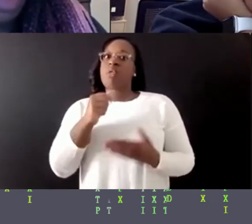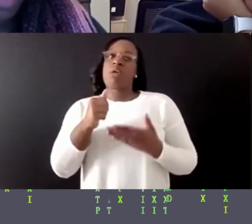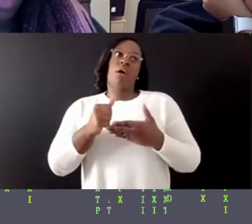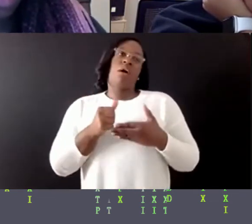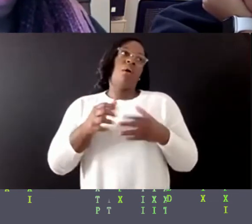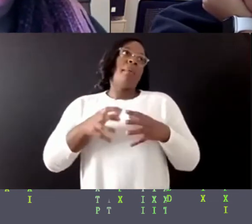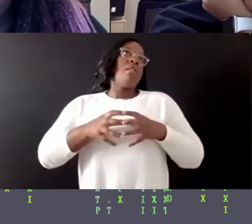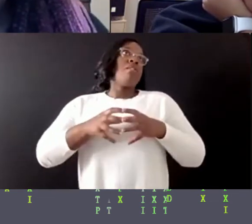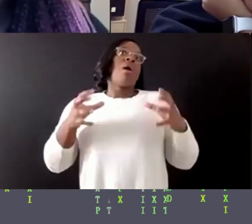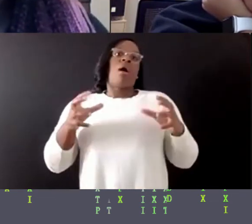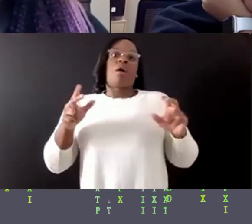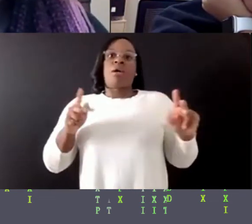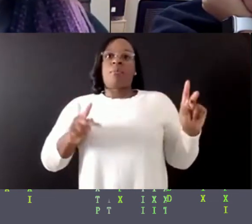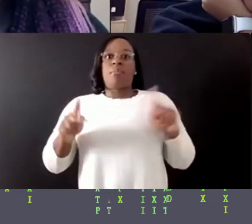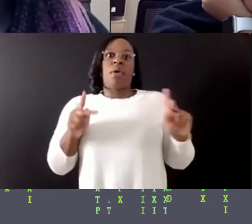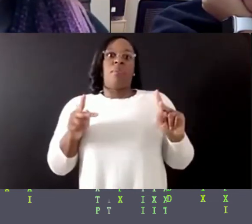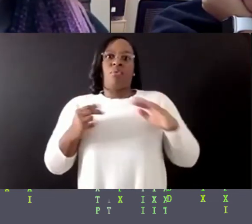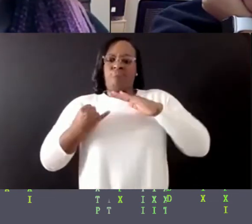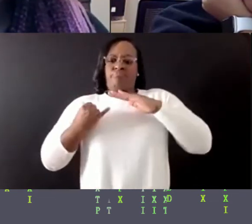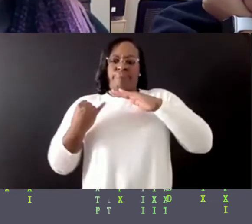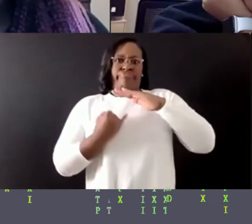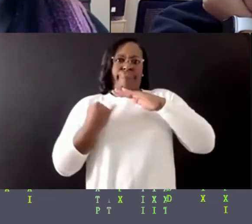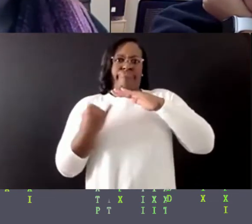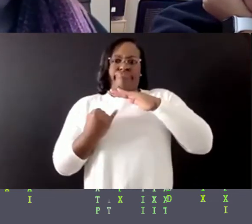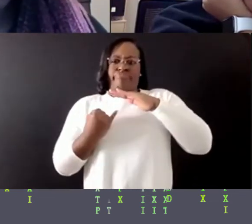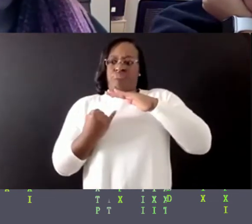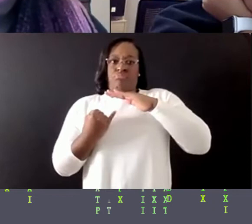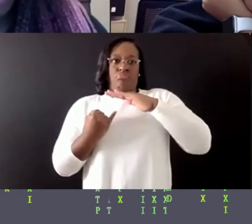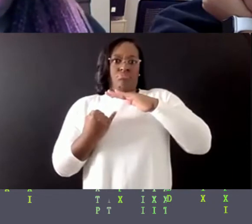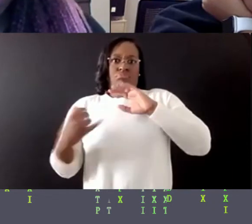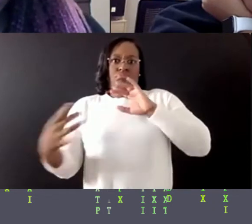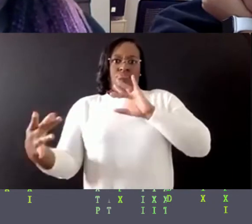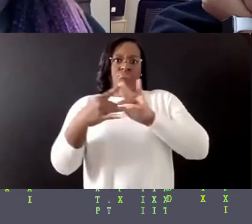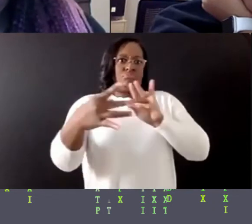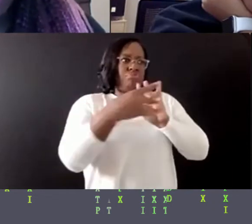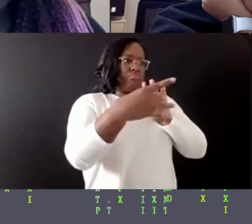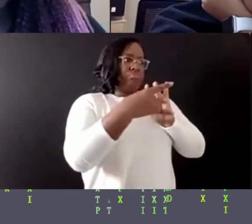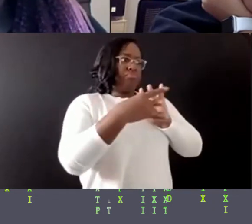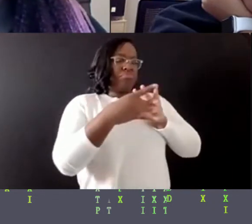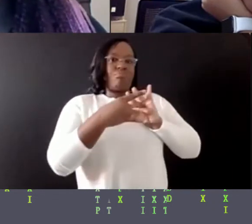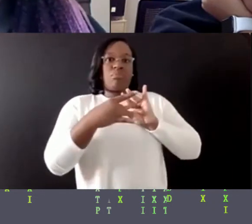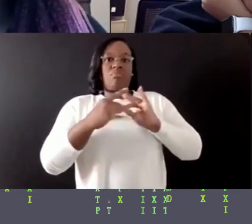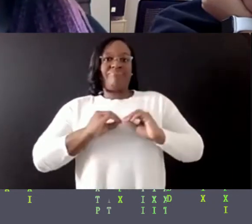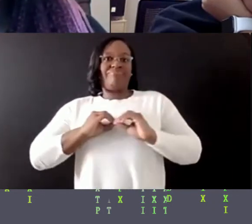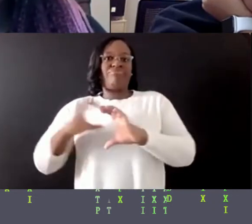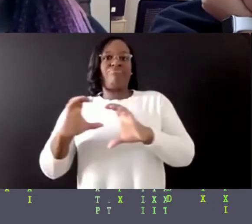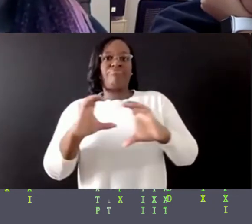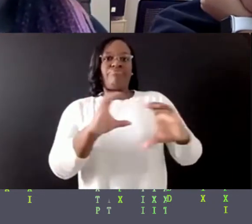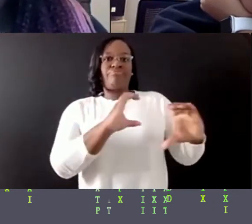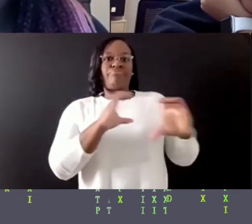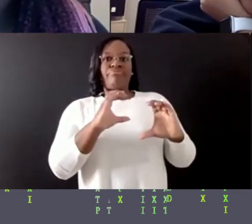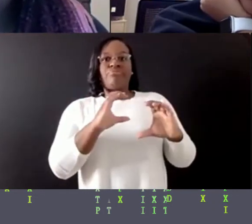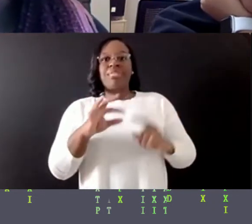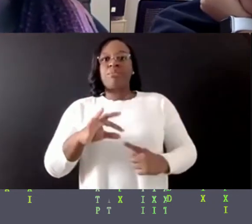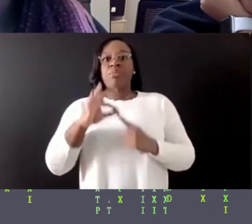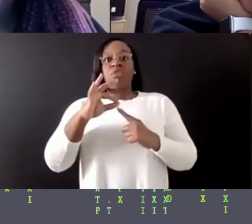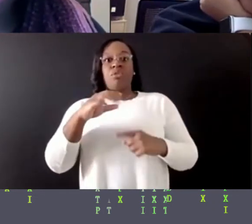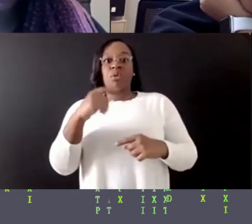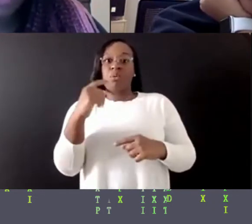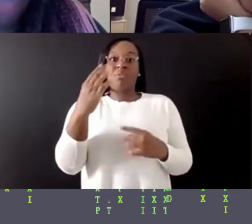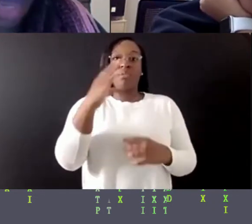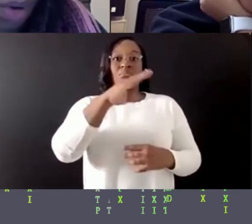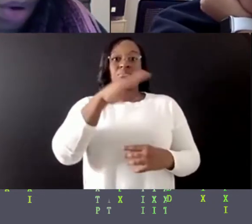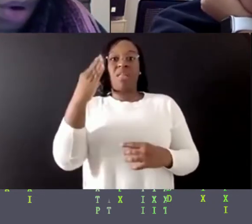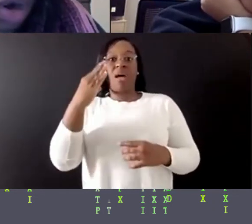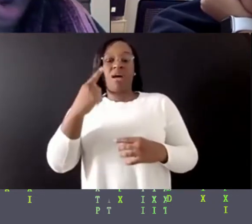of people, um, especially with the Black and X movement that has like really, really like helped us all